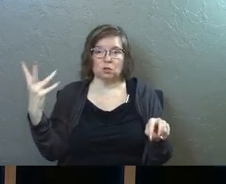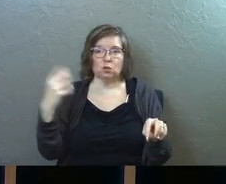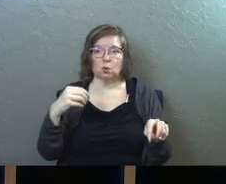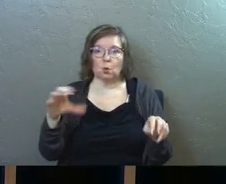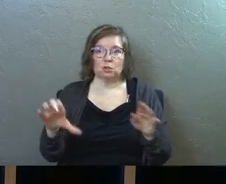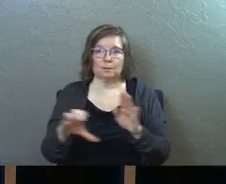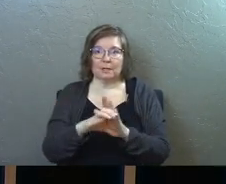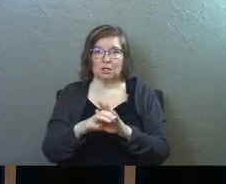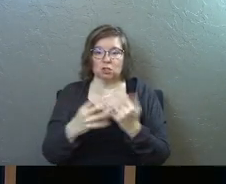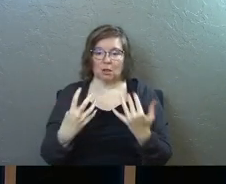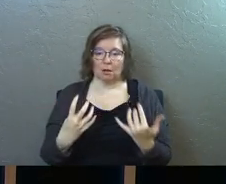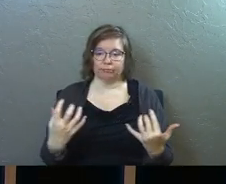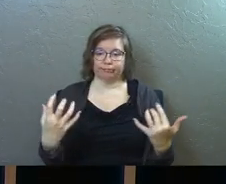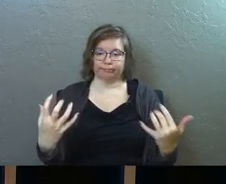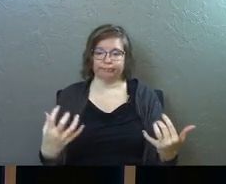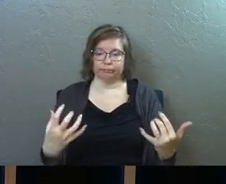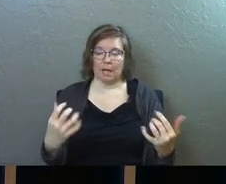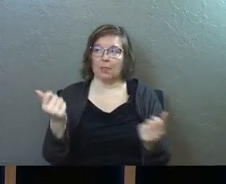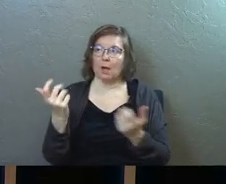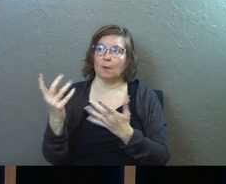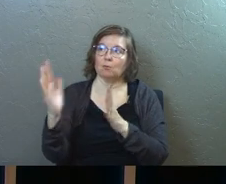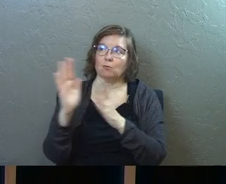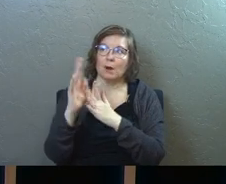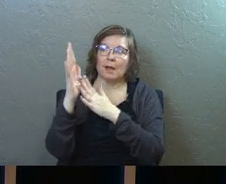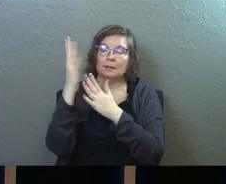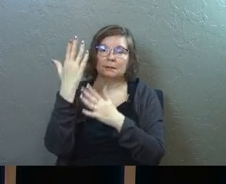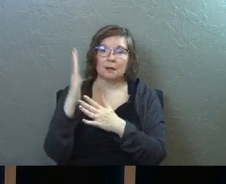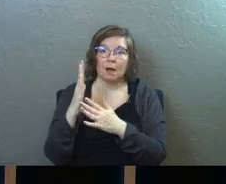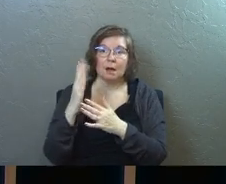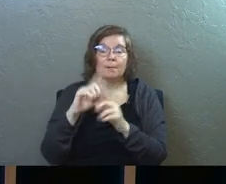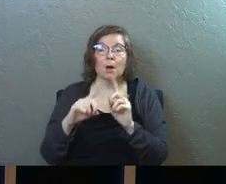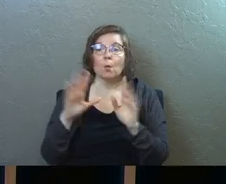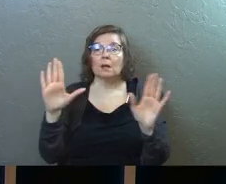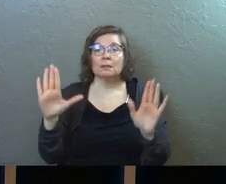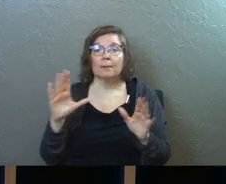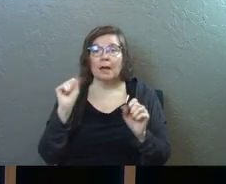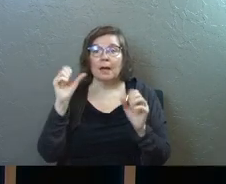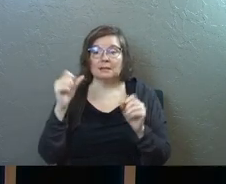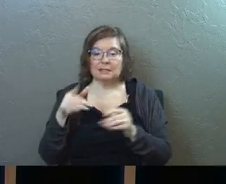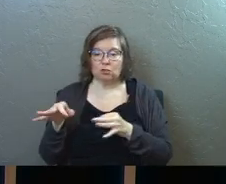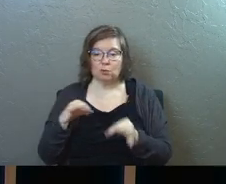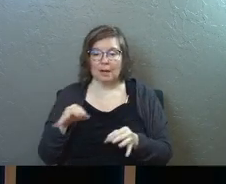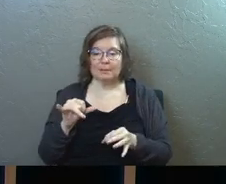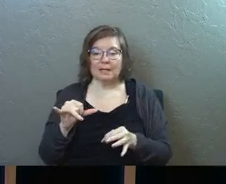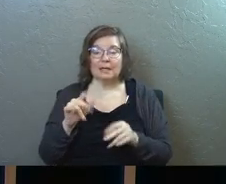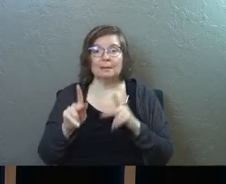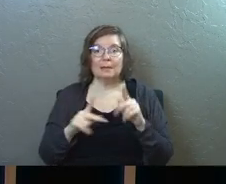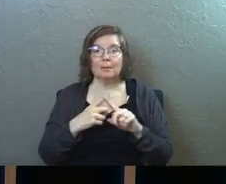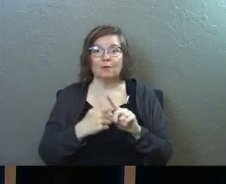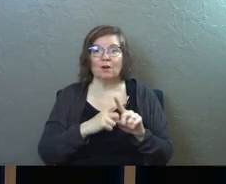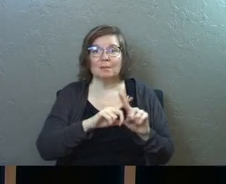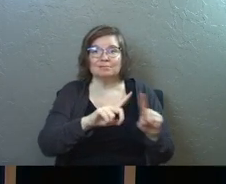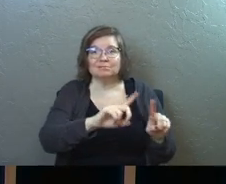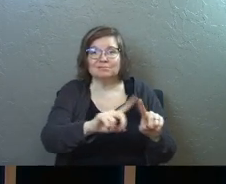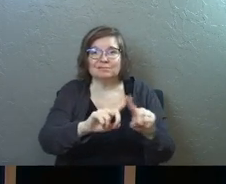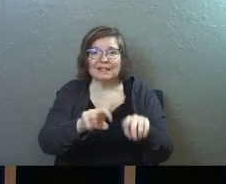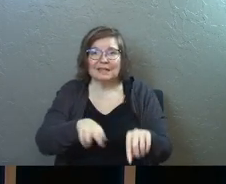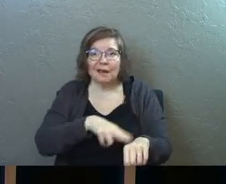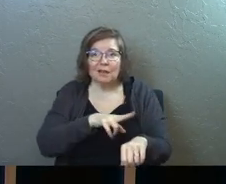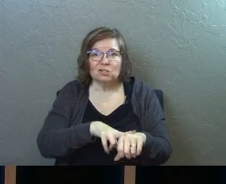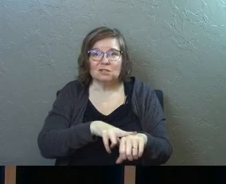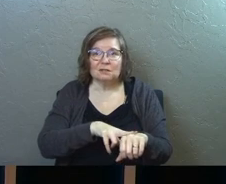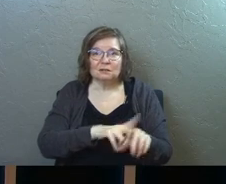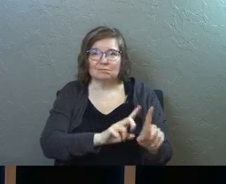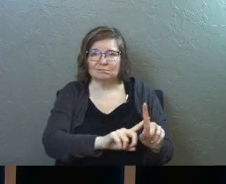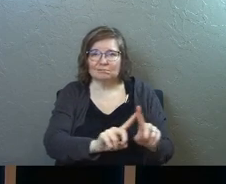picture and and they're all praising God but what's amazing about is he describes that it's people from every single nation